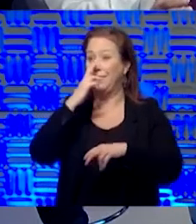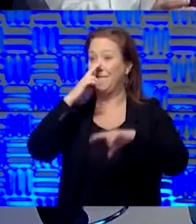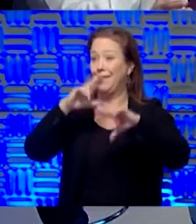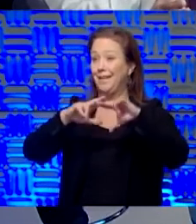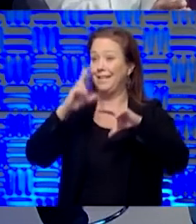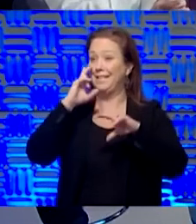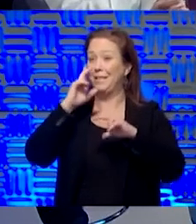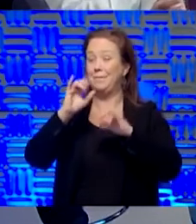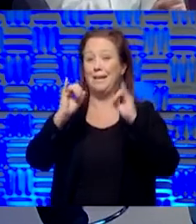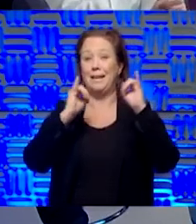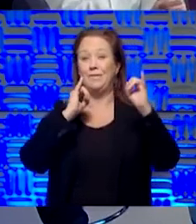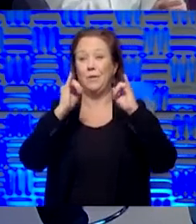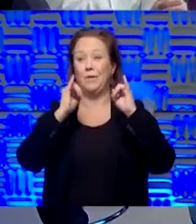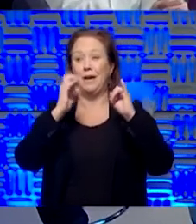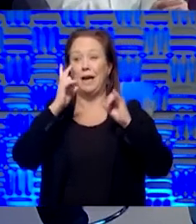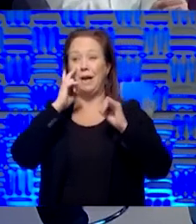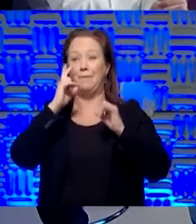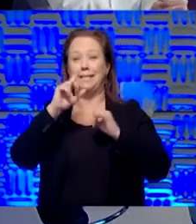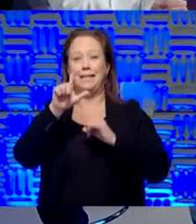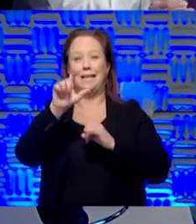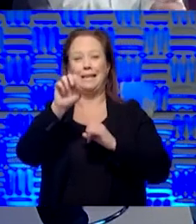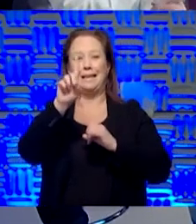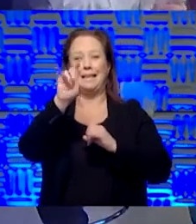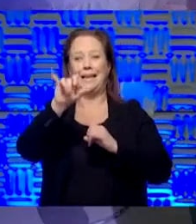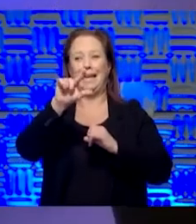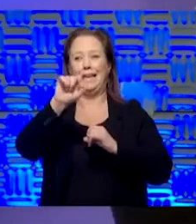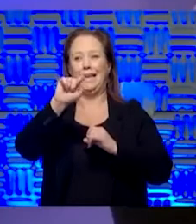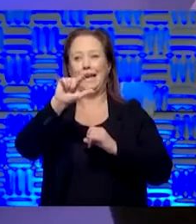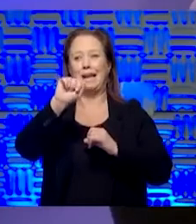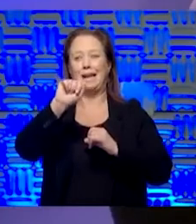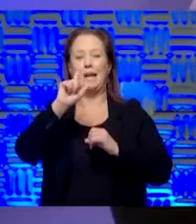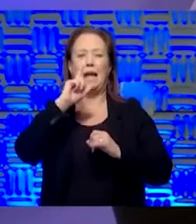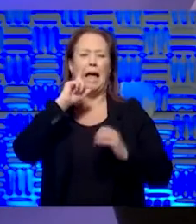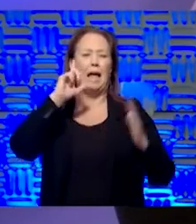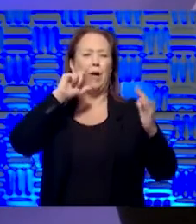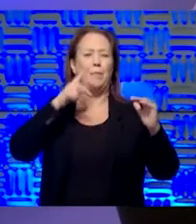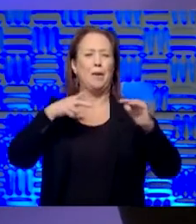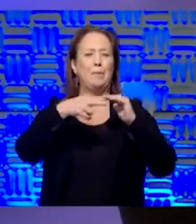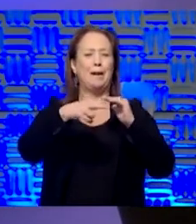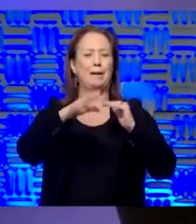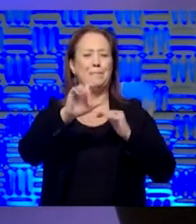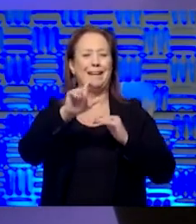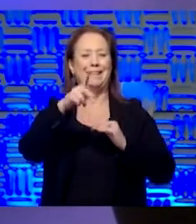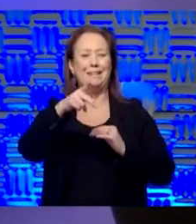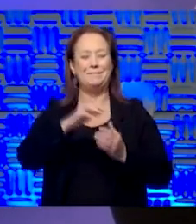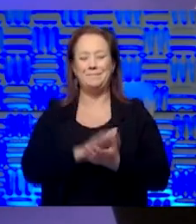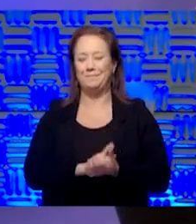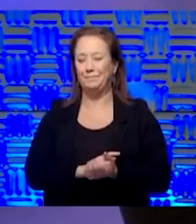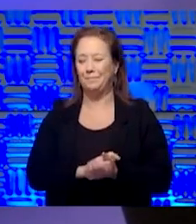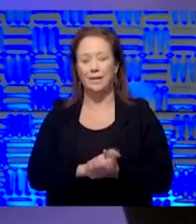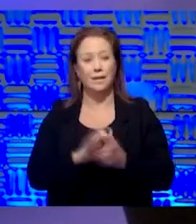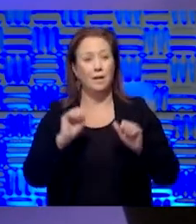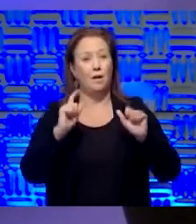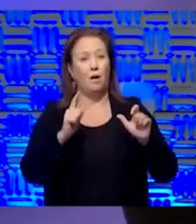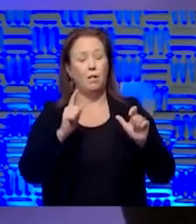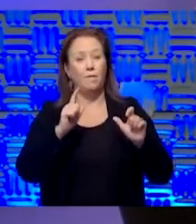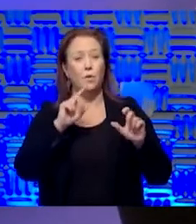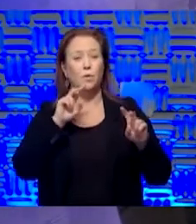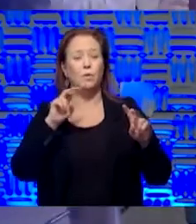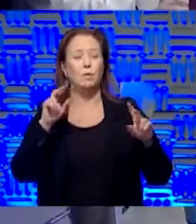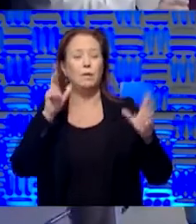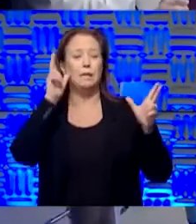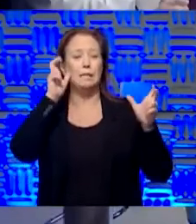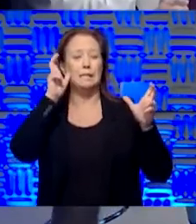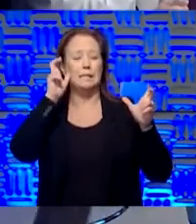fun to see you being interviewed. I want to see you follow Lady Gaga. I hope I'm still on. I hope they don't cut me out. that's right. Yeah. And to all of our listening audience out there,